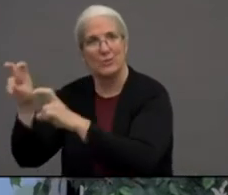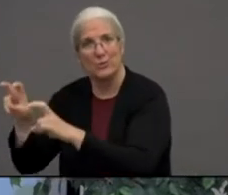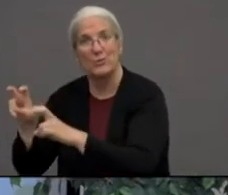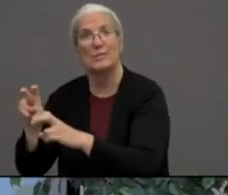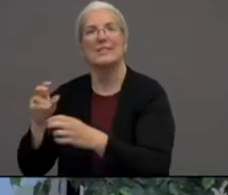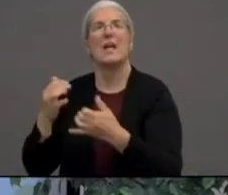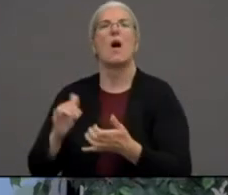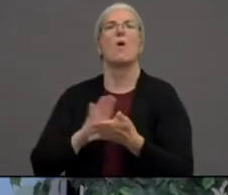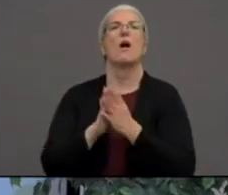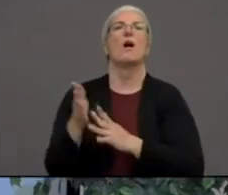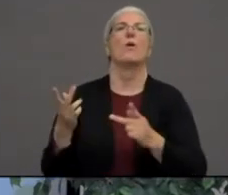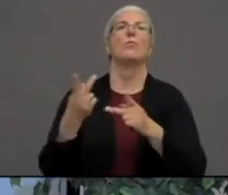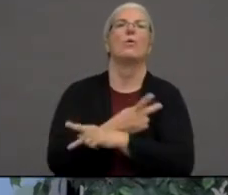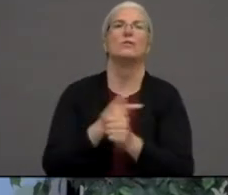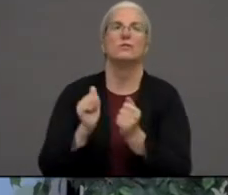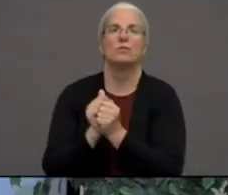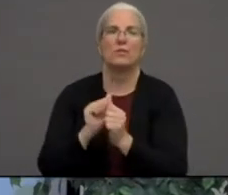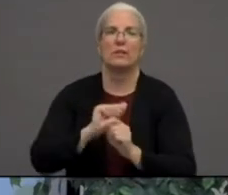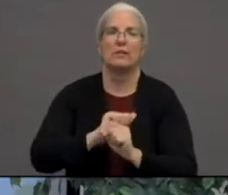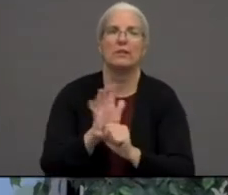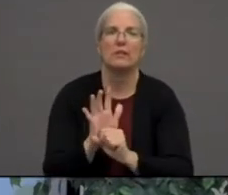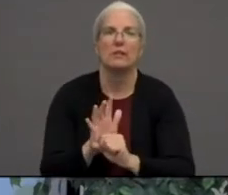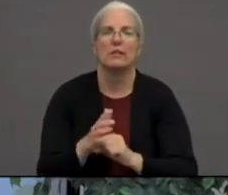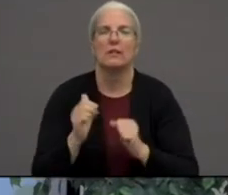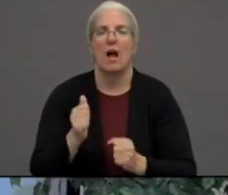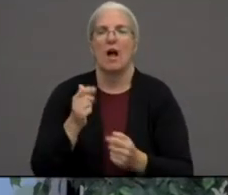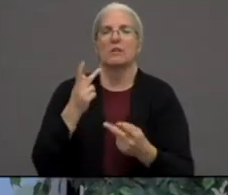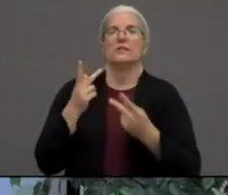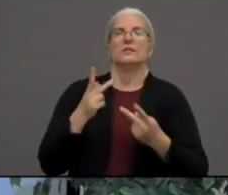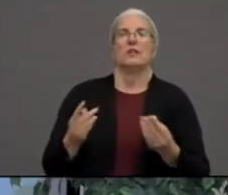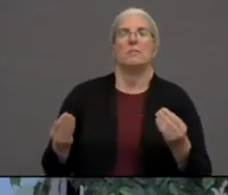They have always been there. However,